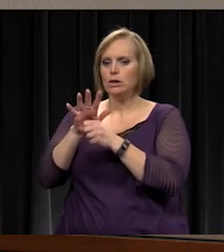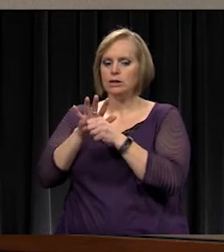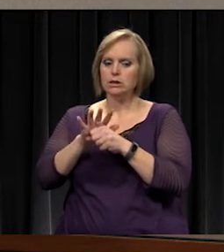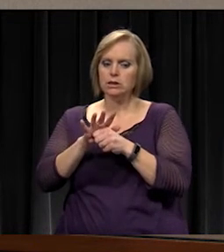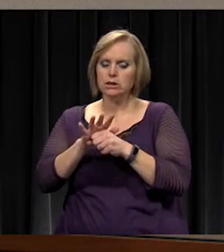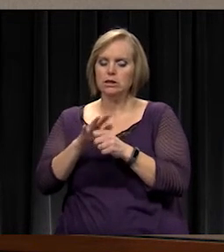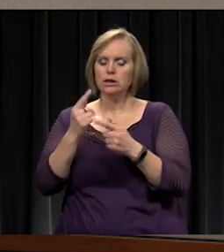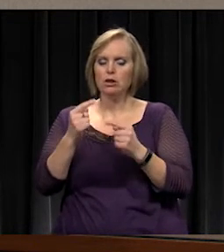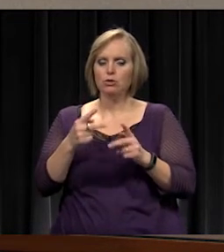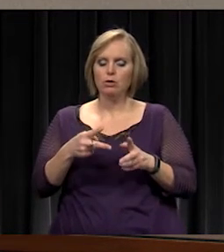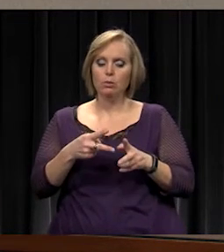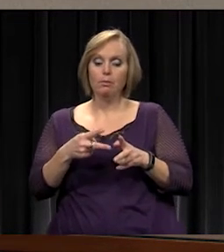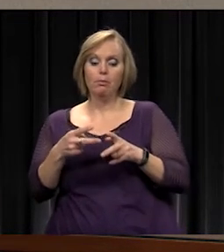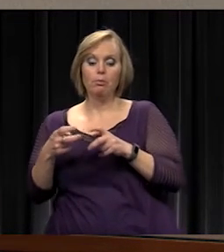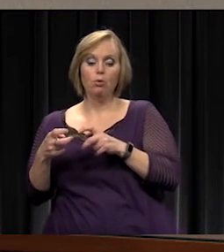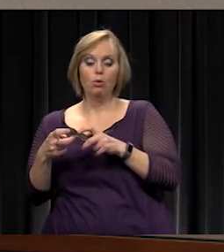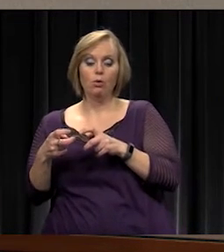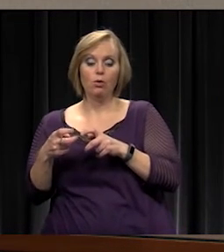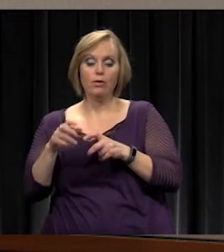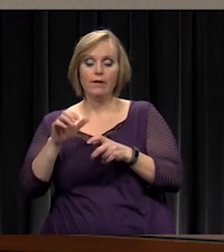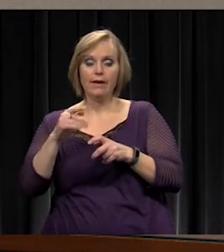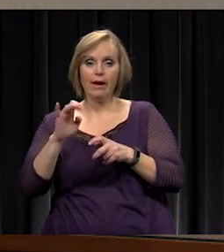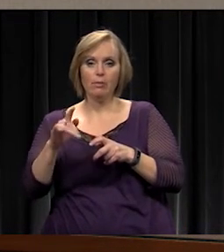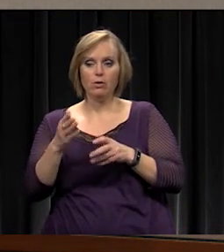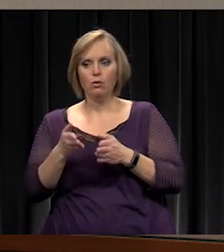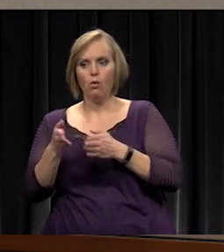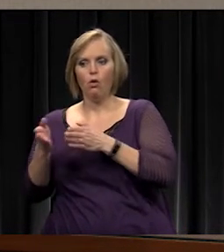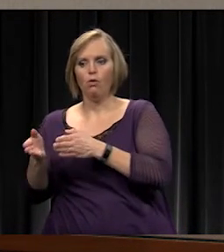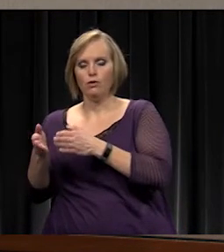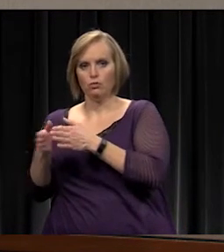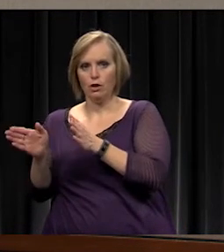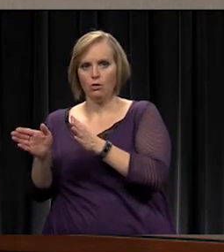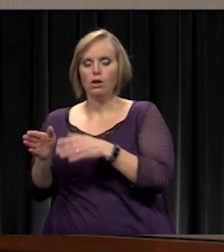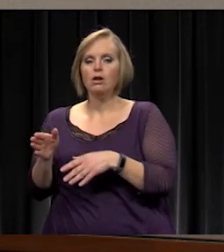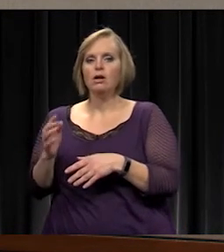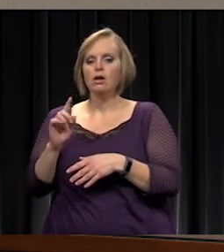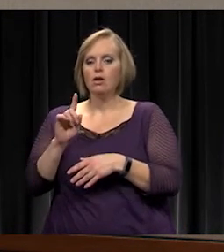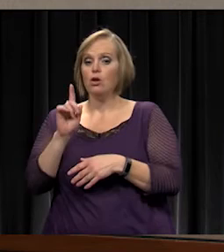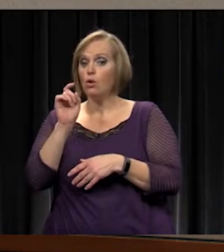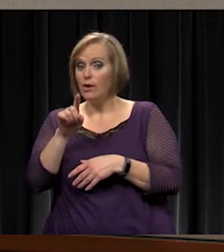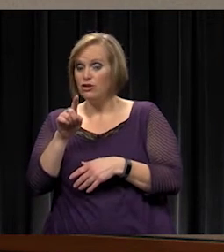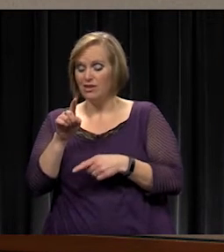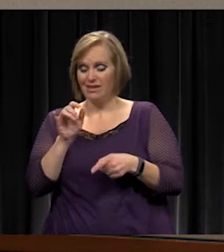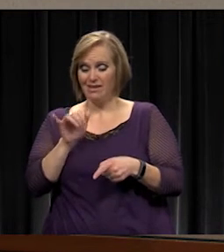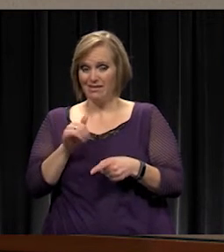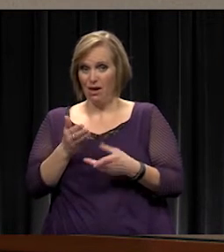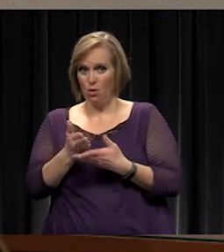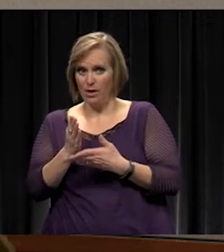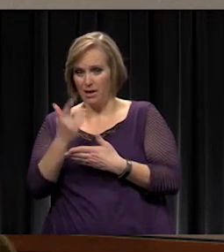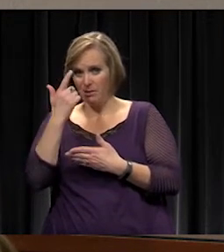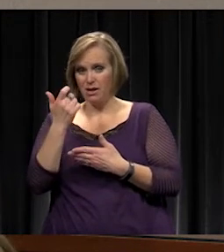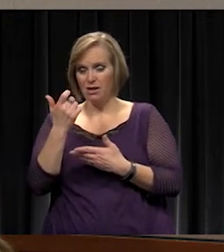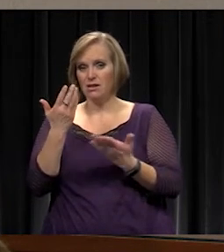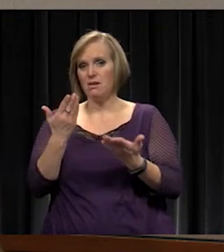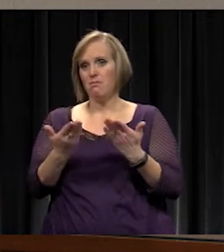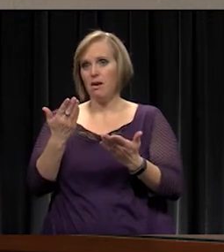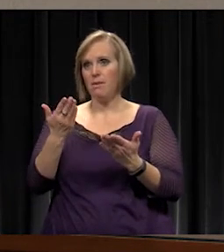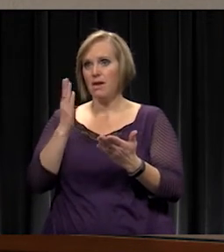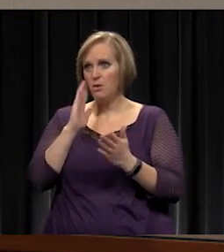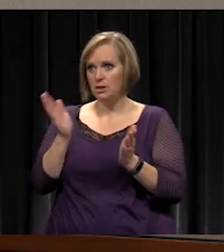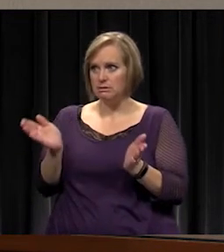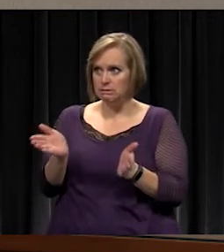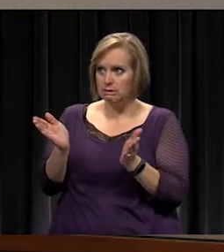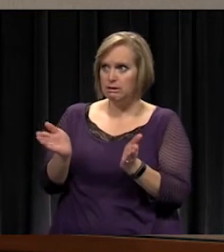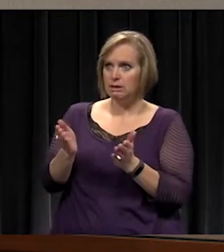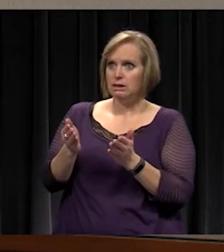pull that capital over. And the question is, is that okay? Because maybe you'll sell a four year bond to